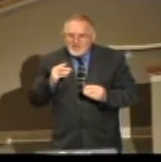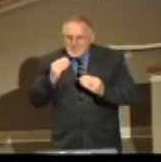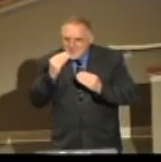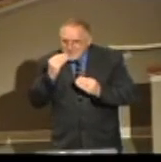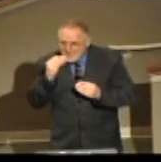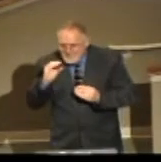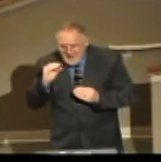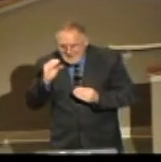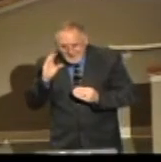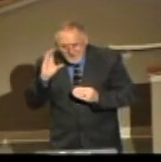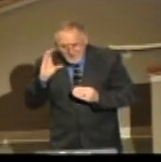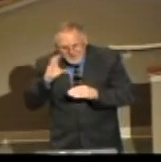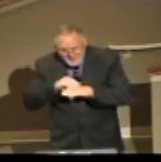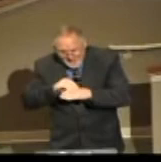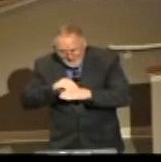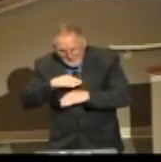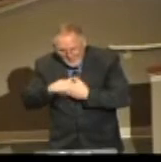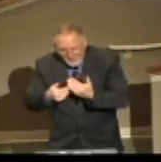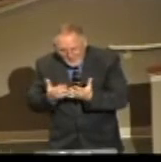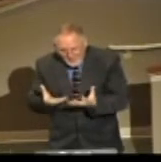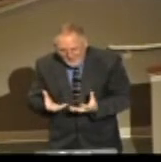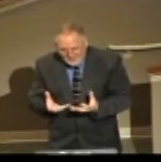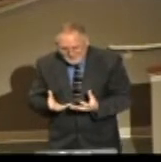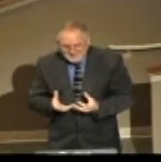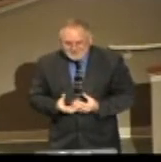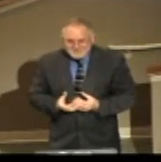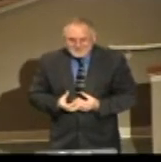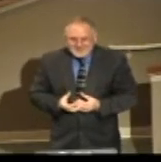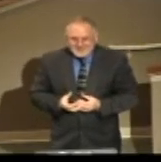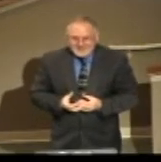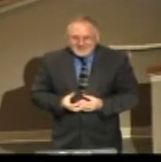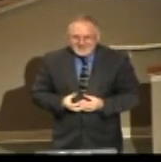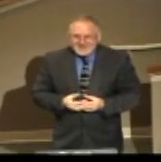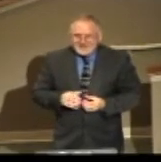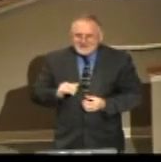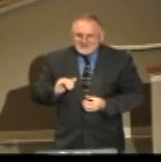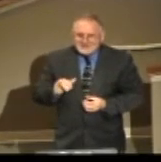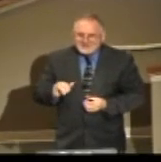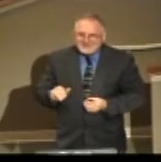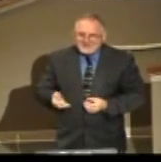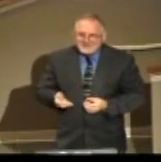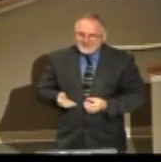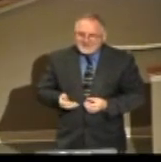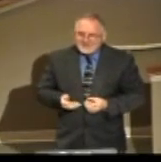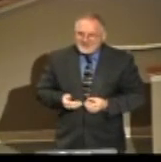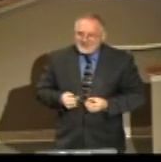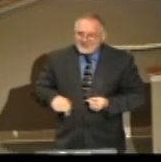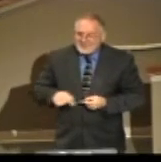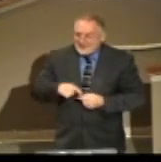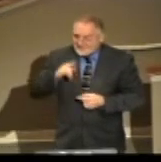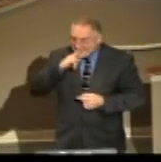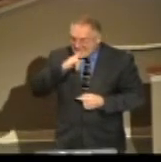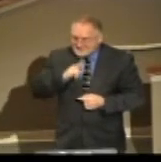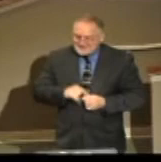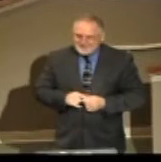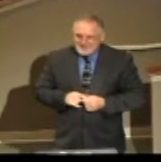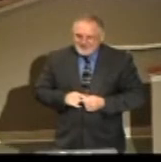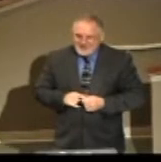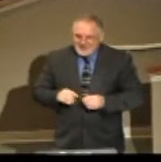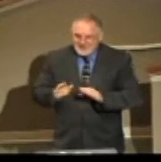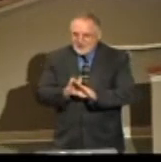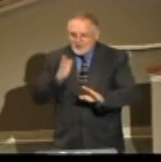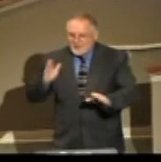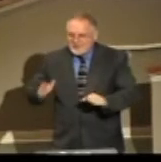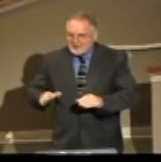I'll say, just one bite is all I want. And so, I'll find myself sometime when I was a kid going in Mama's refrigerator and just